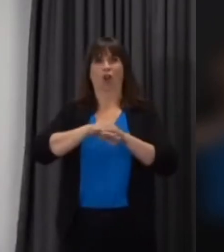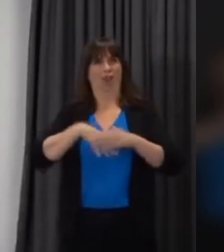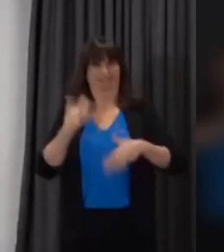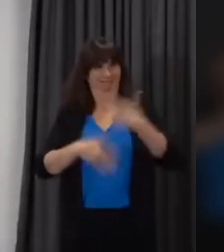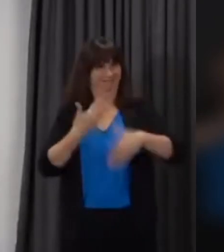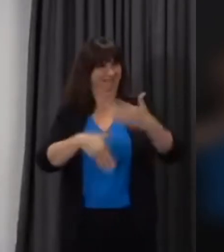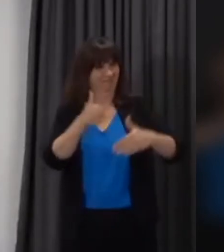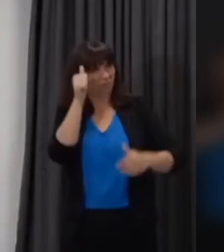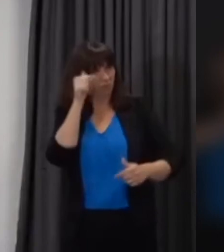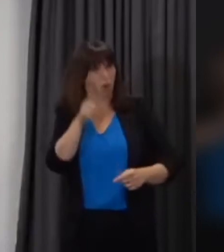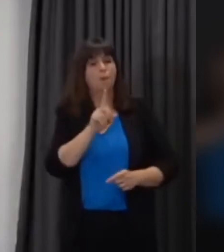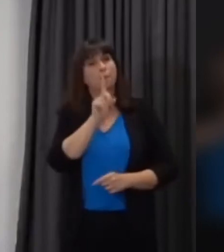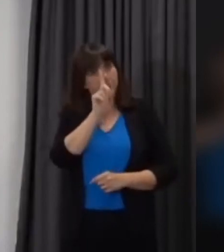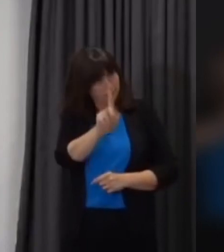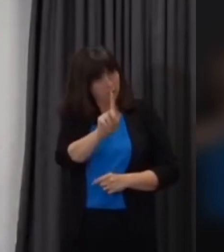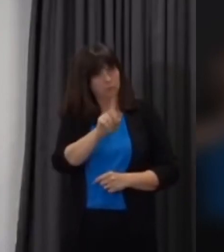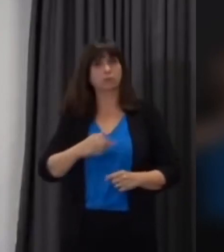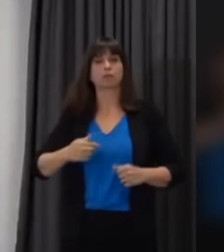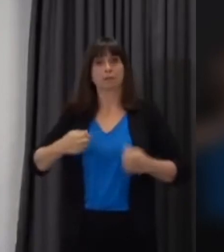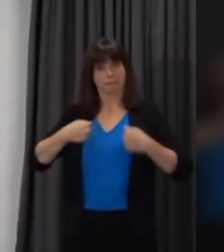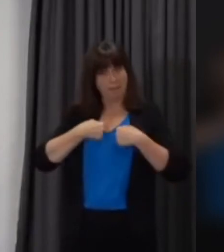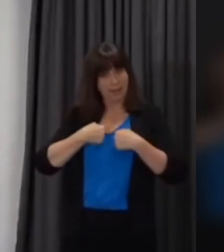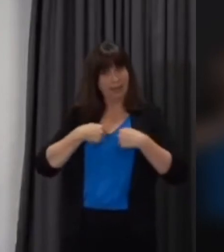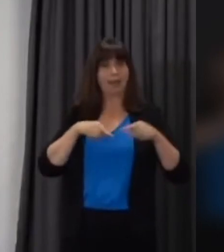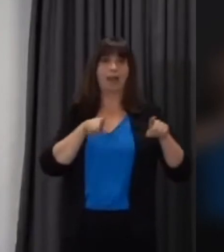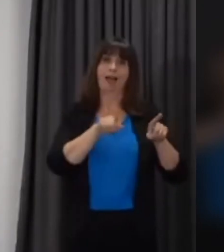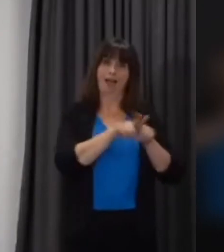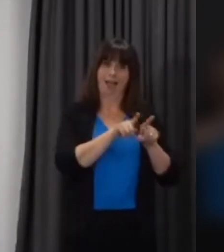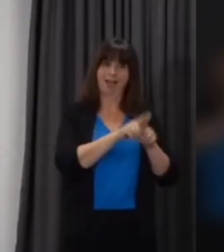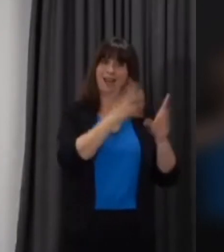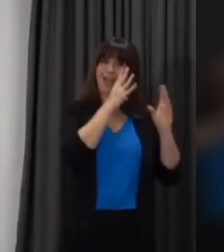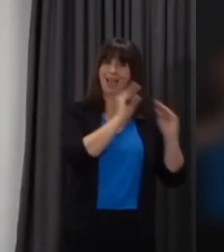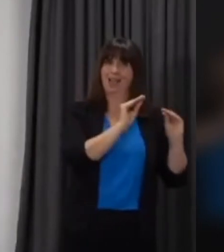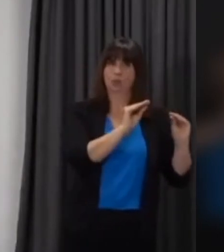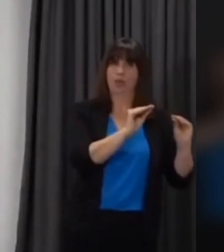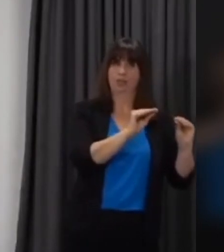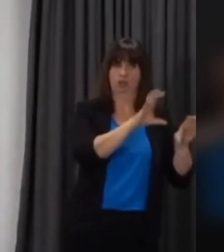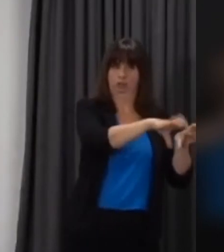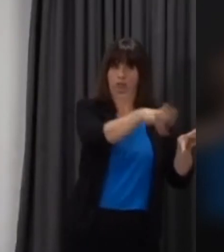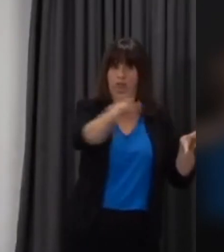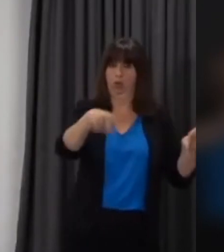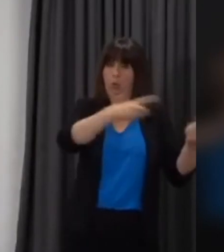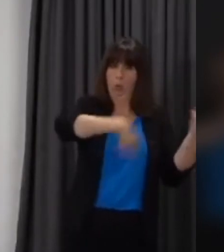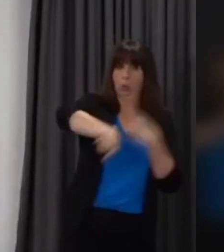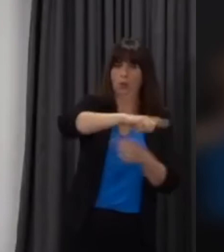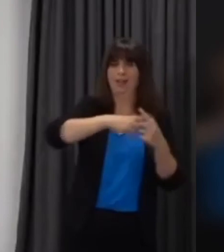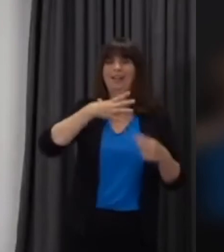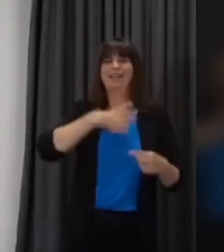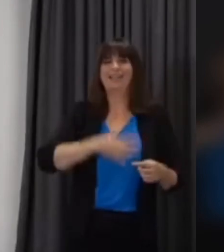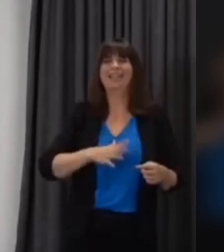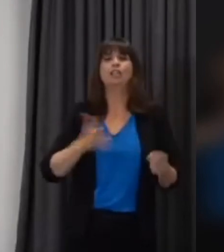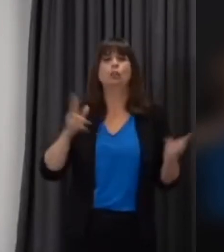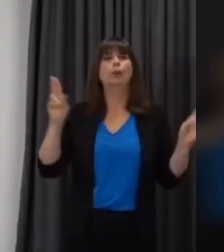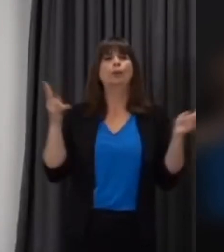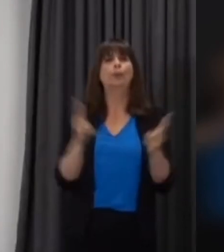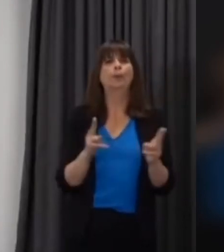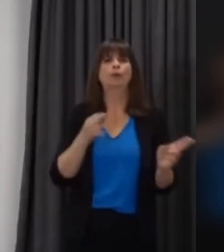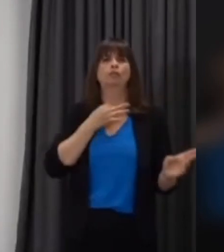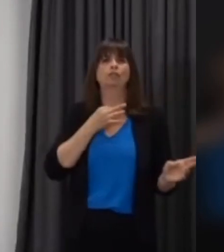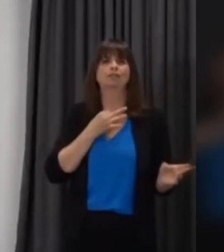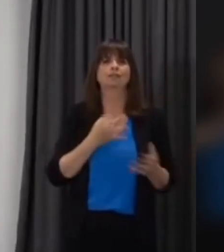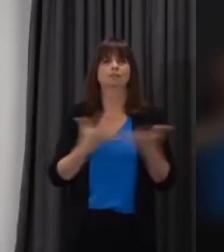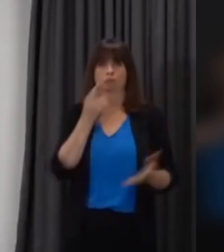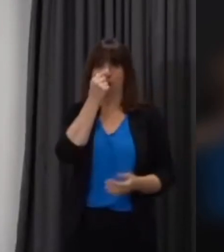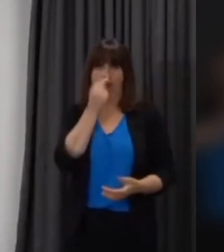upon me and those that have the responsibility of delivering education is that we manage those risks as much as